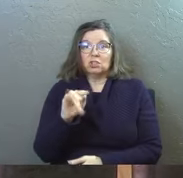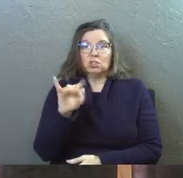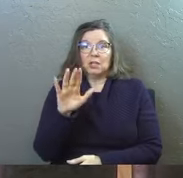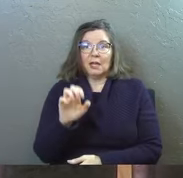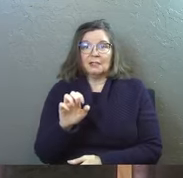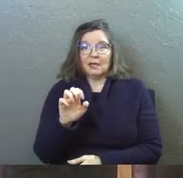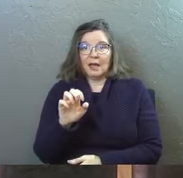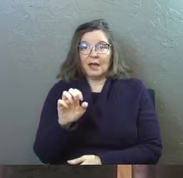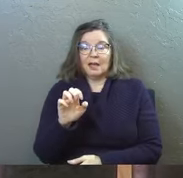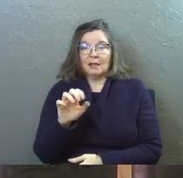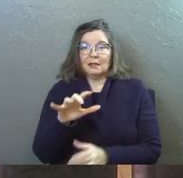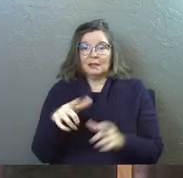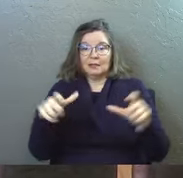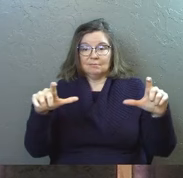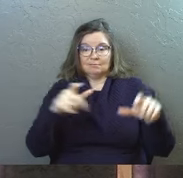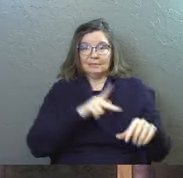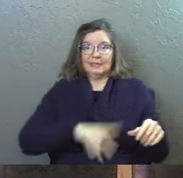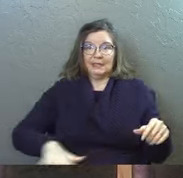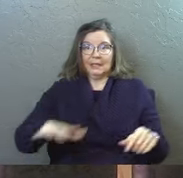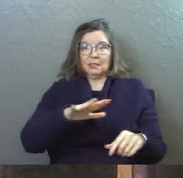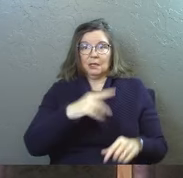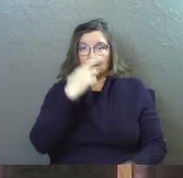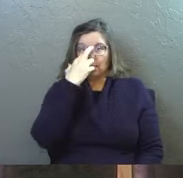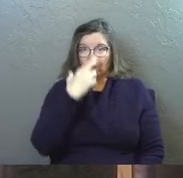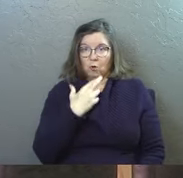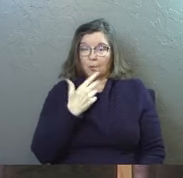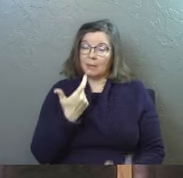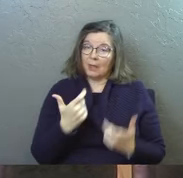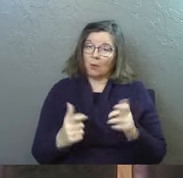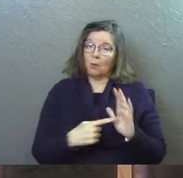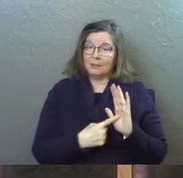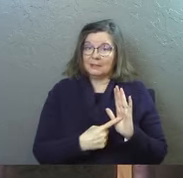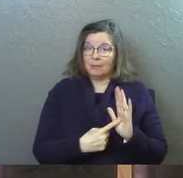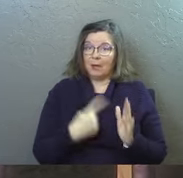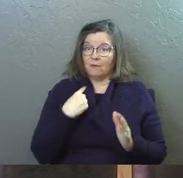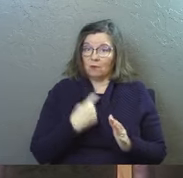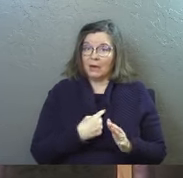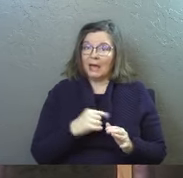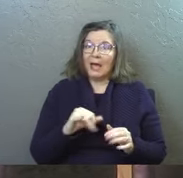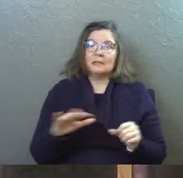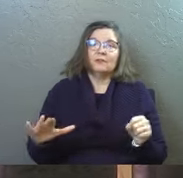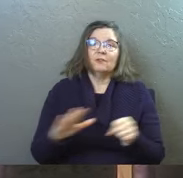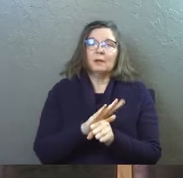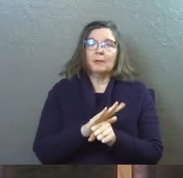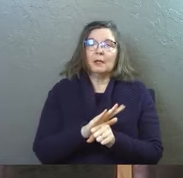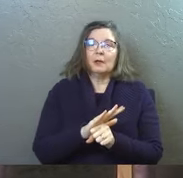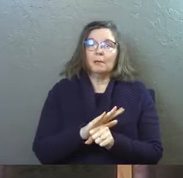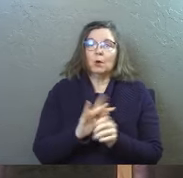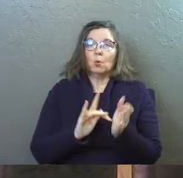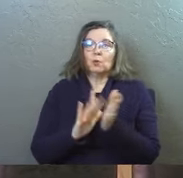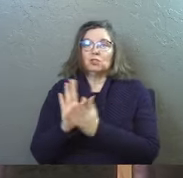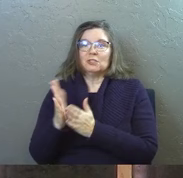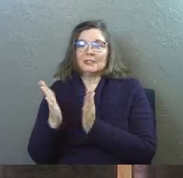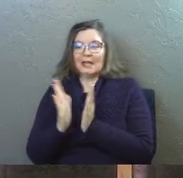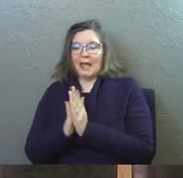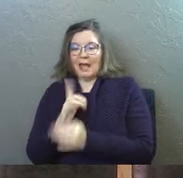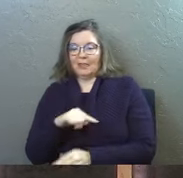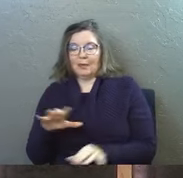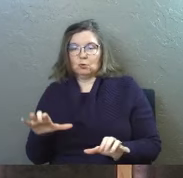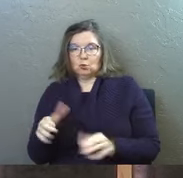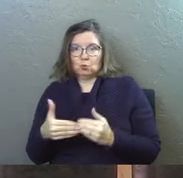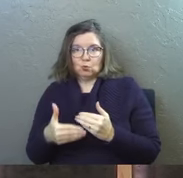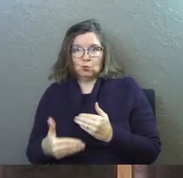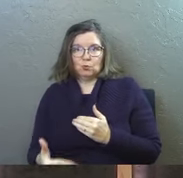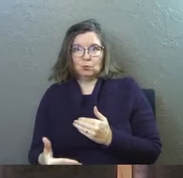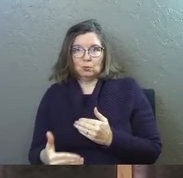empire, Rome. And that's gonna be symbolic for us as a fulfillment of what Jesus asked them to